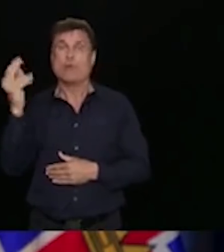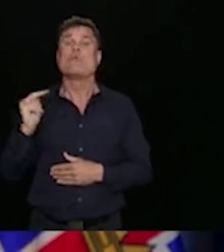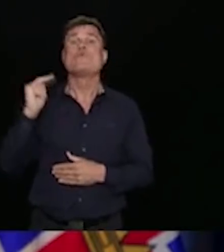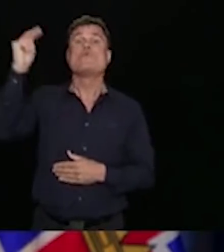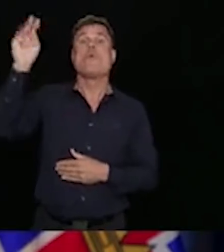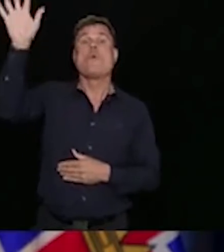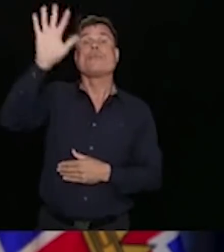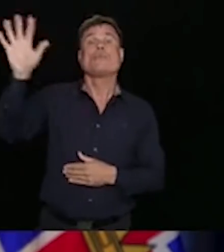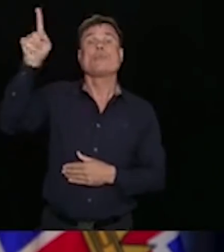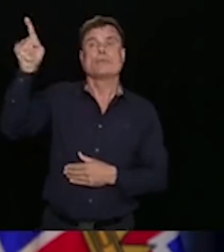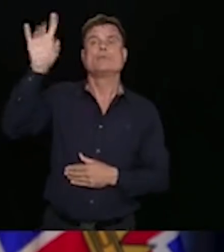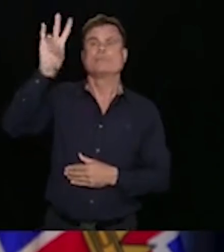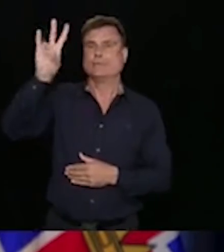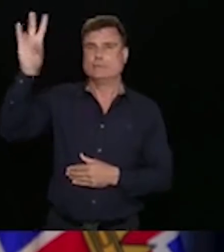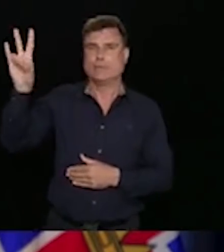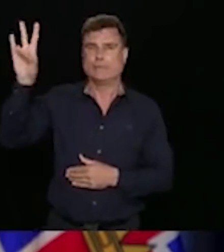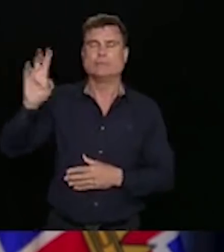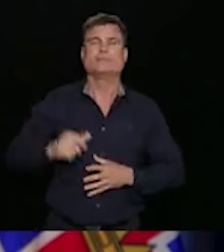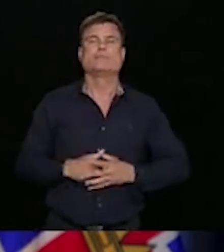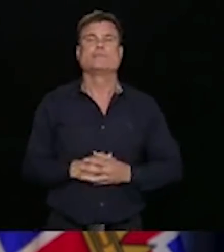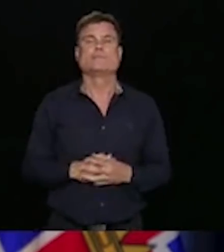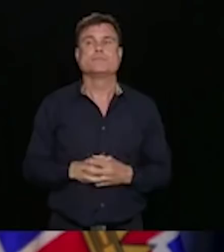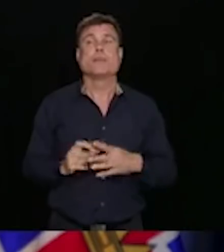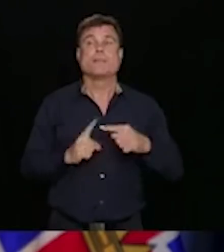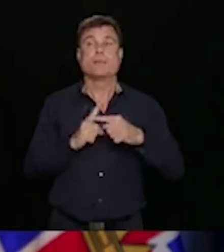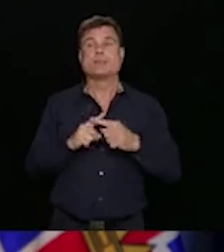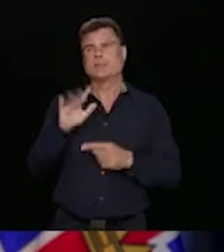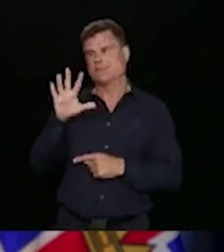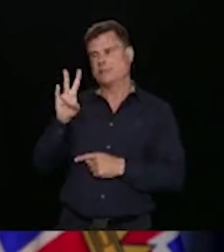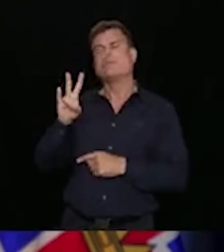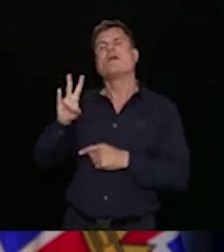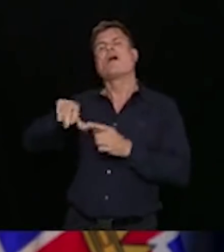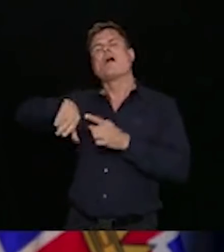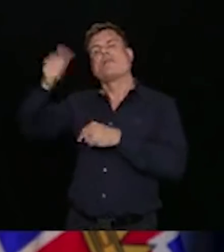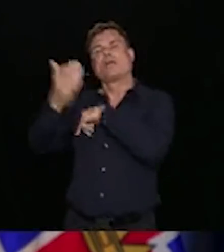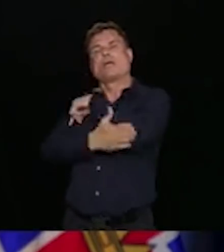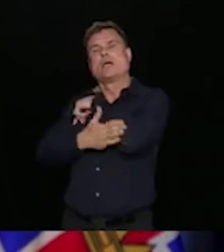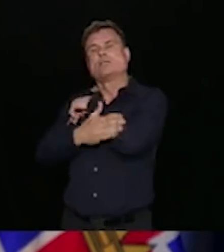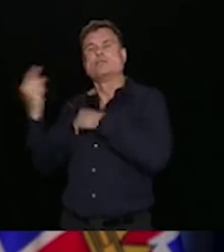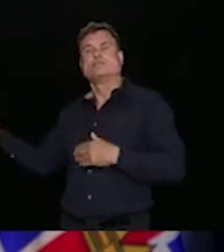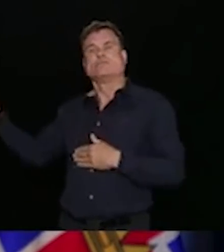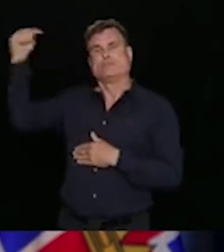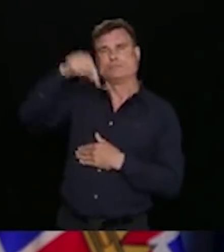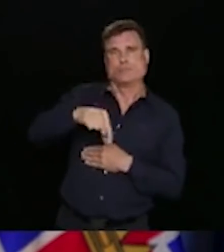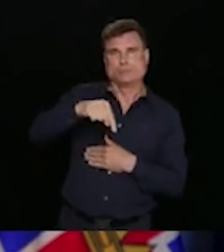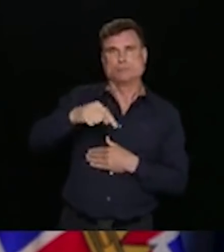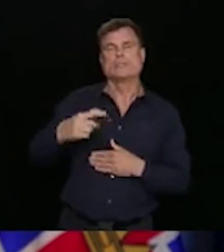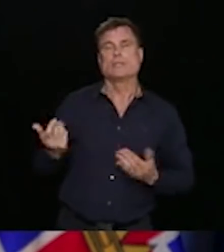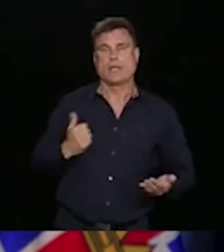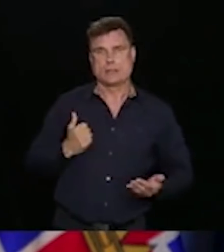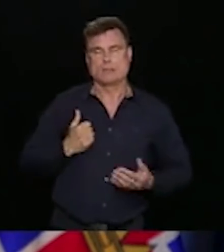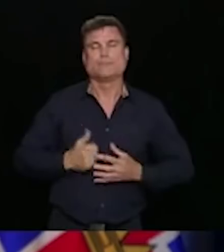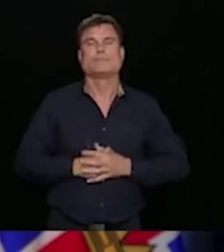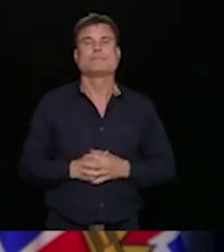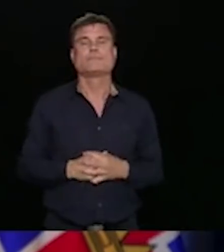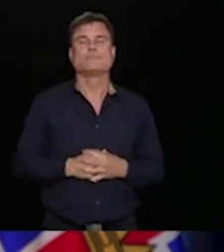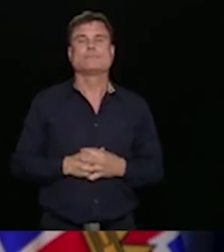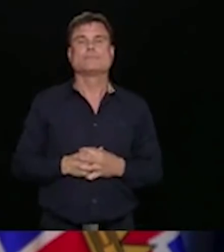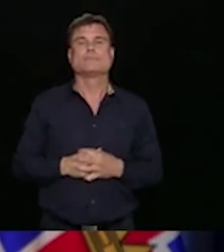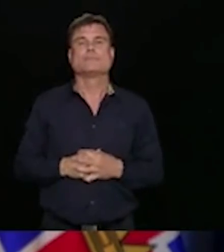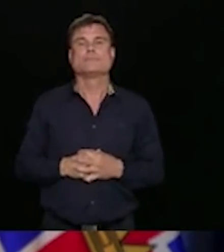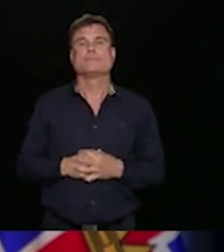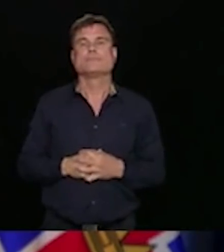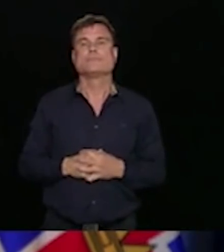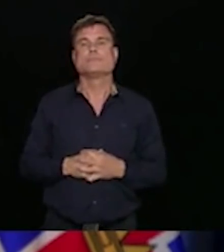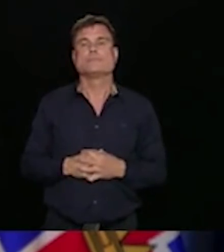77 in the northern health region and 57 people who reside outside of Canada. We have